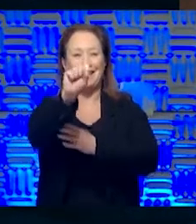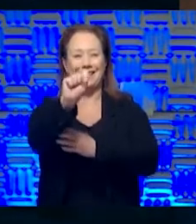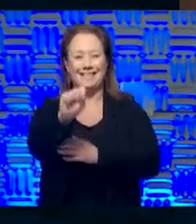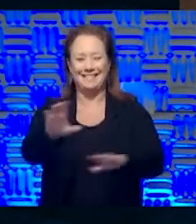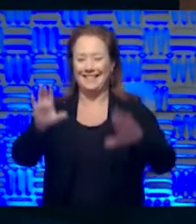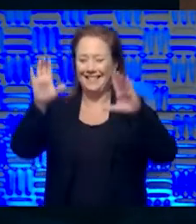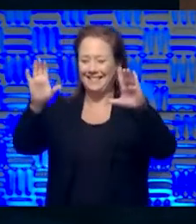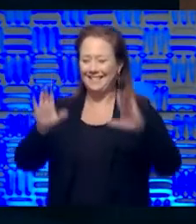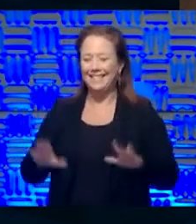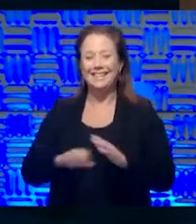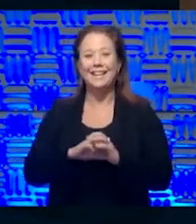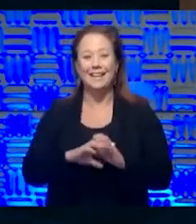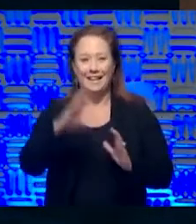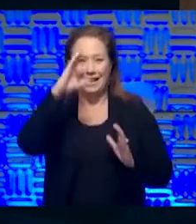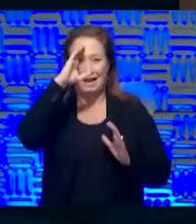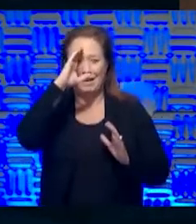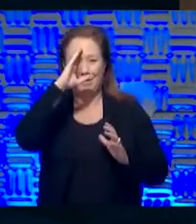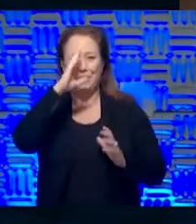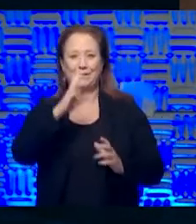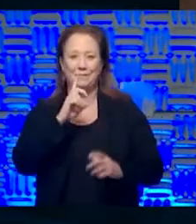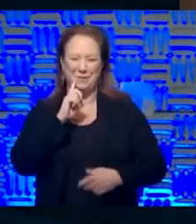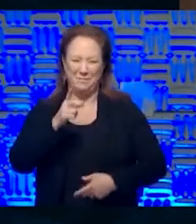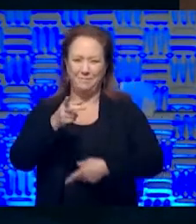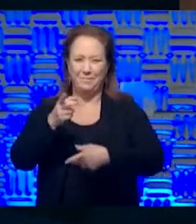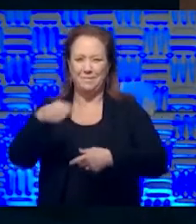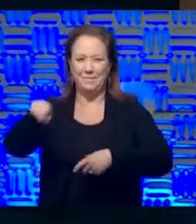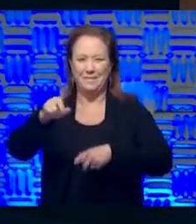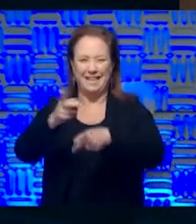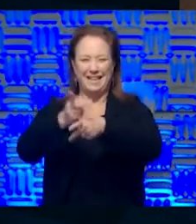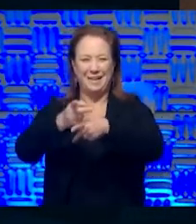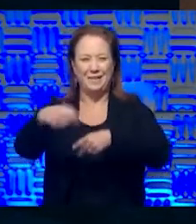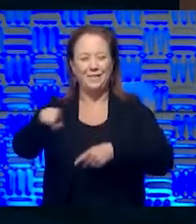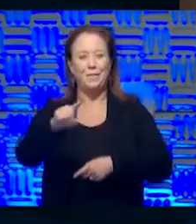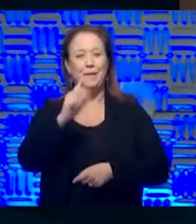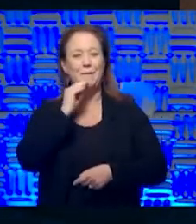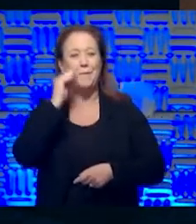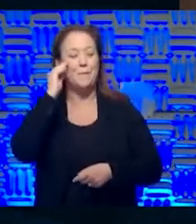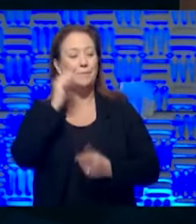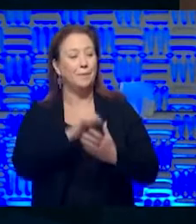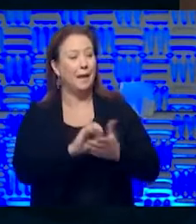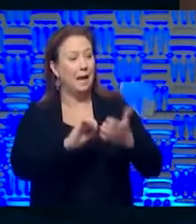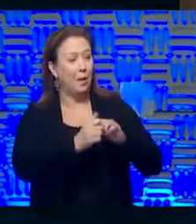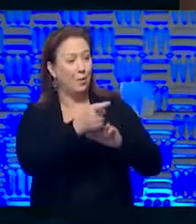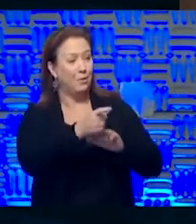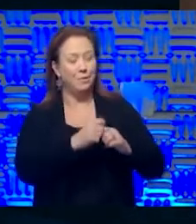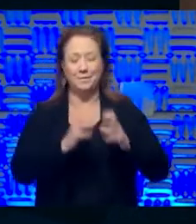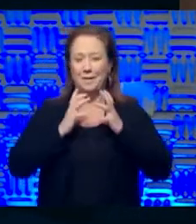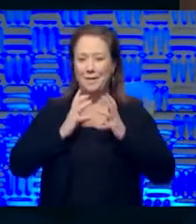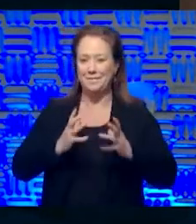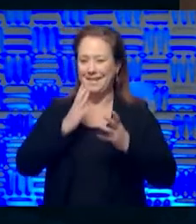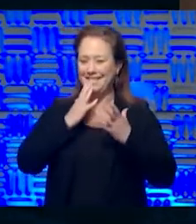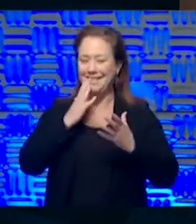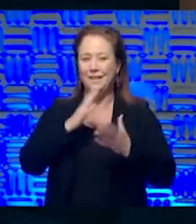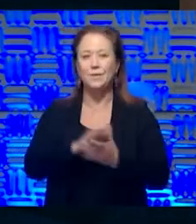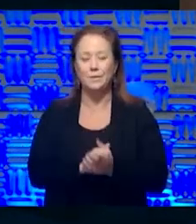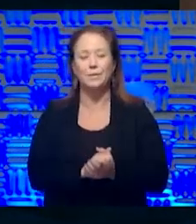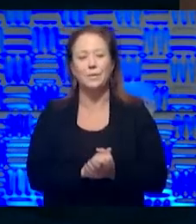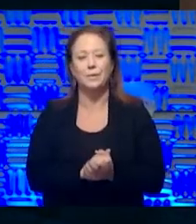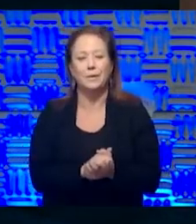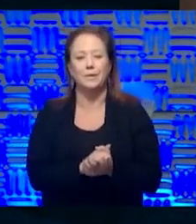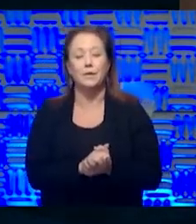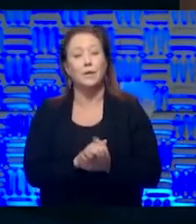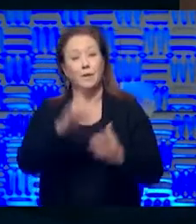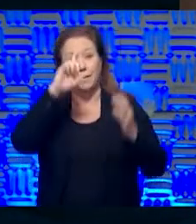Excellent. Well, I know you're getting good care there. So how are you doing? I'm doing fine. Thank you. Thanks for asking and